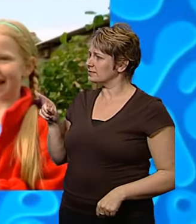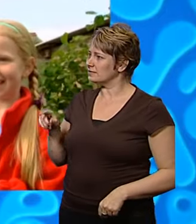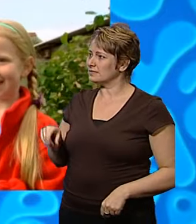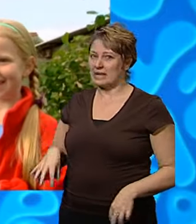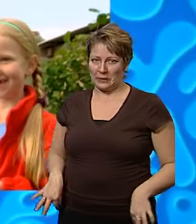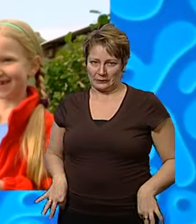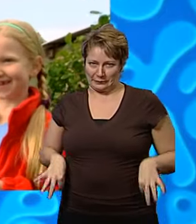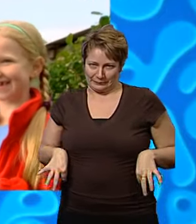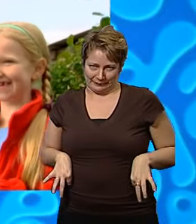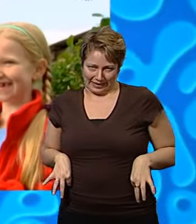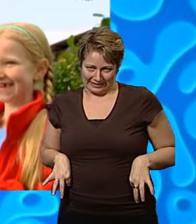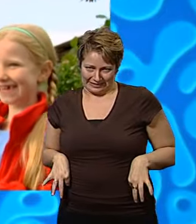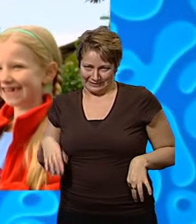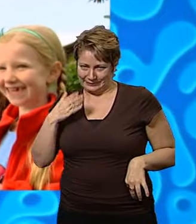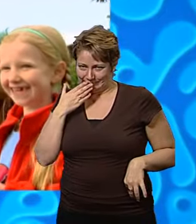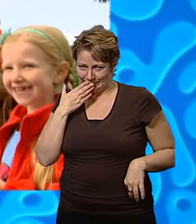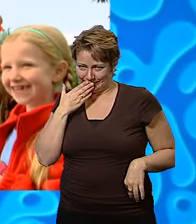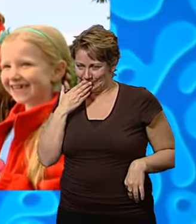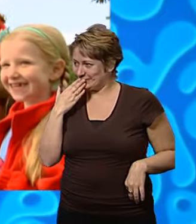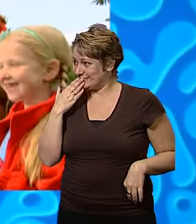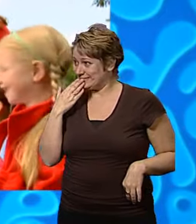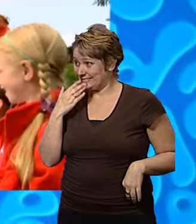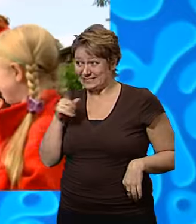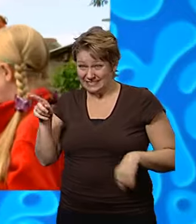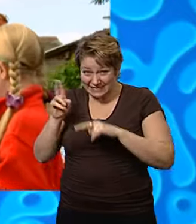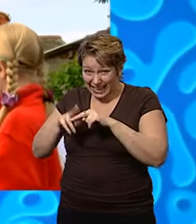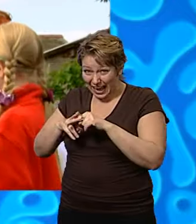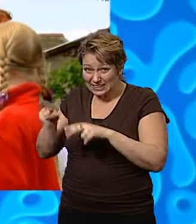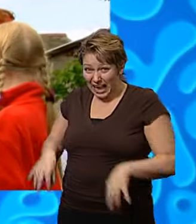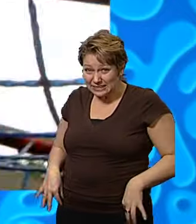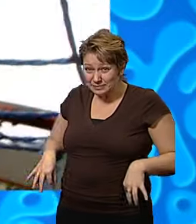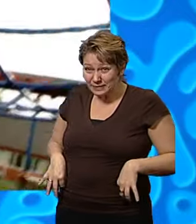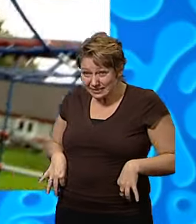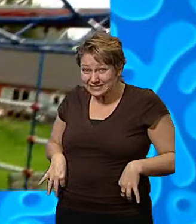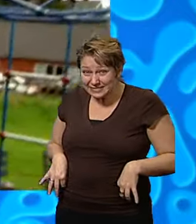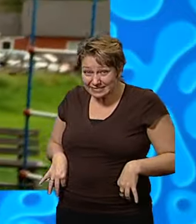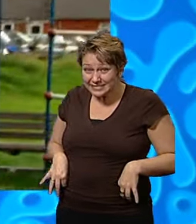Underpants. I think it's your dad's underpants.